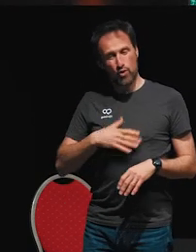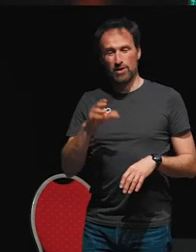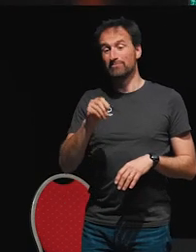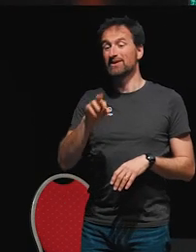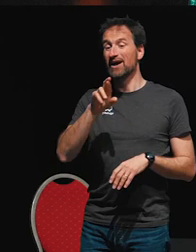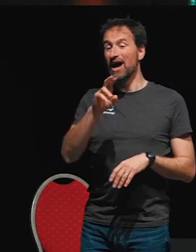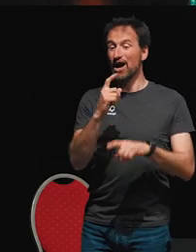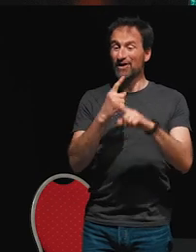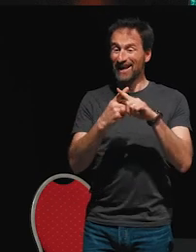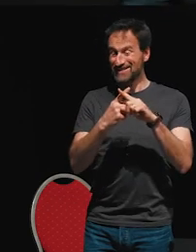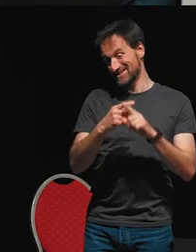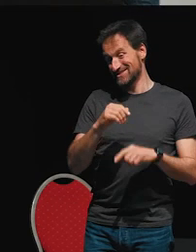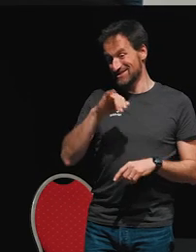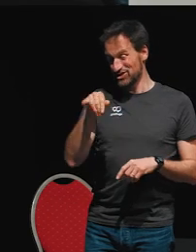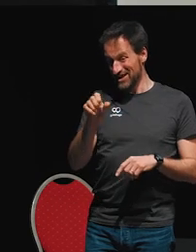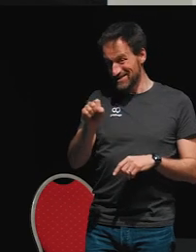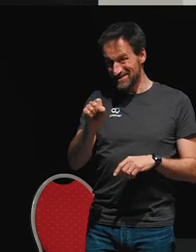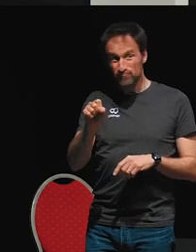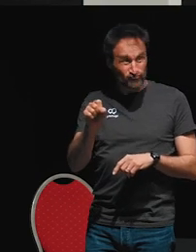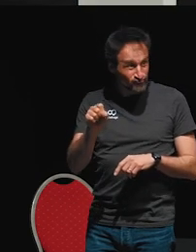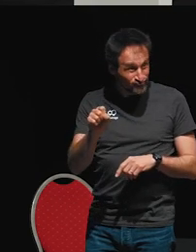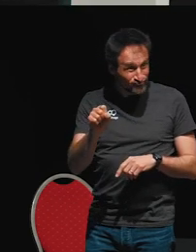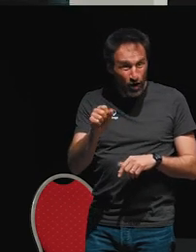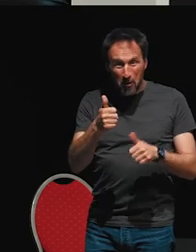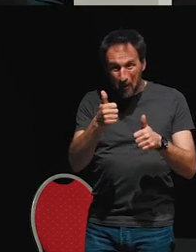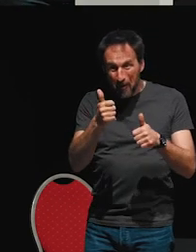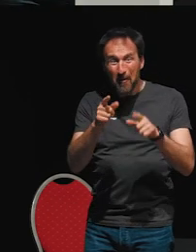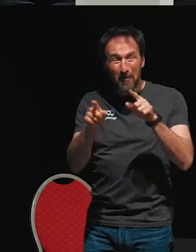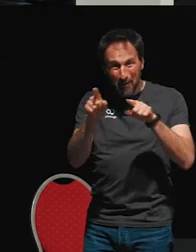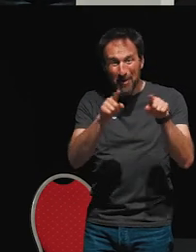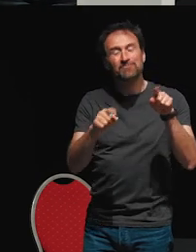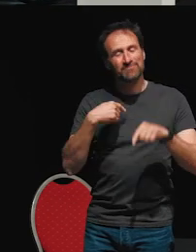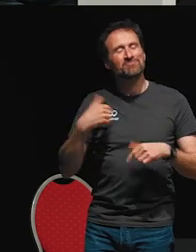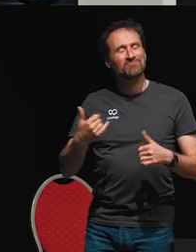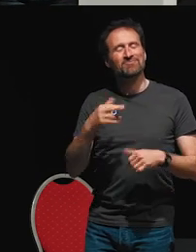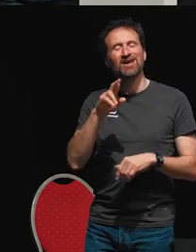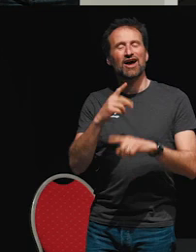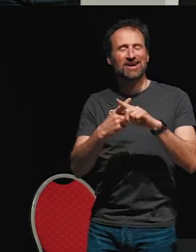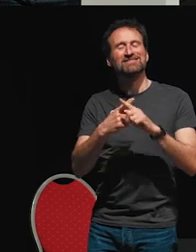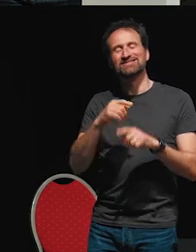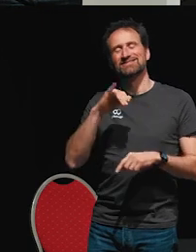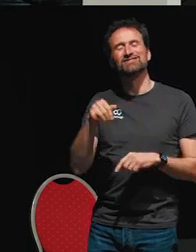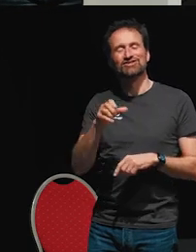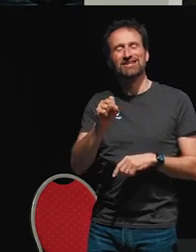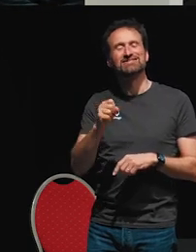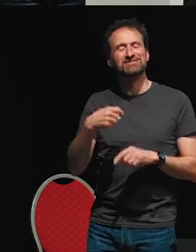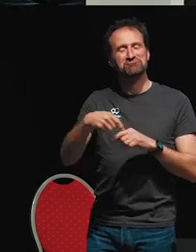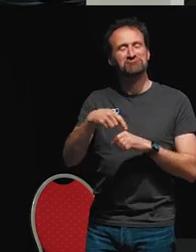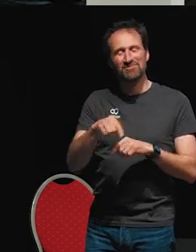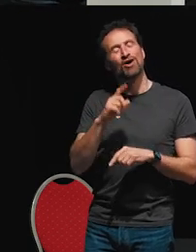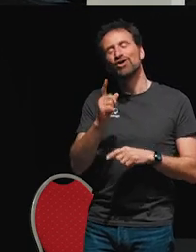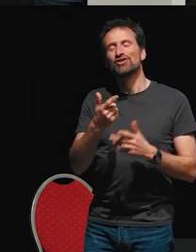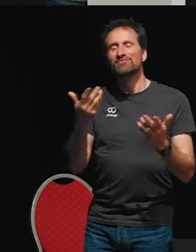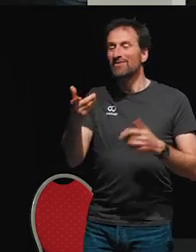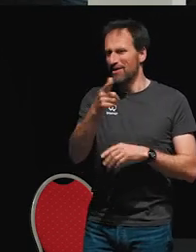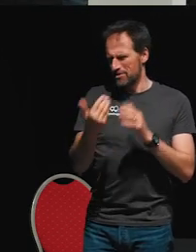Oh, that's good. You're my people. Okay. We're going to go into RxJS a little bit for those of you who are new to it, and we're